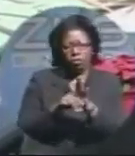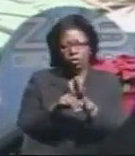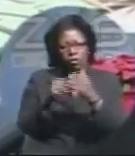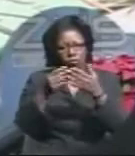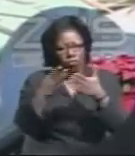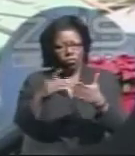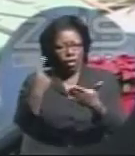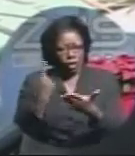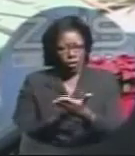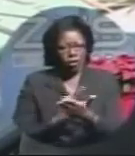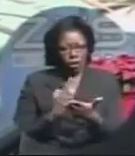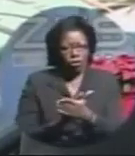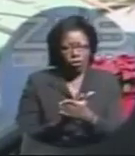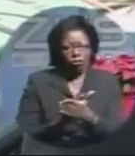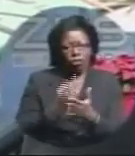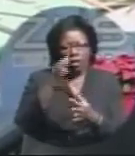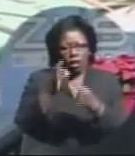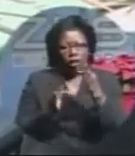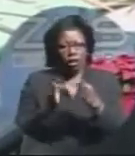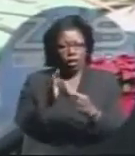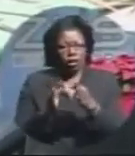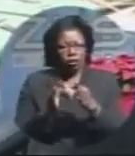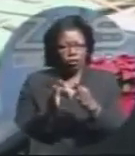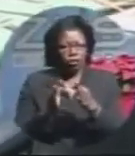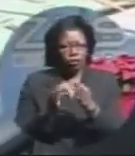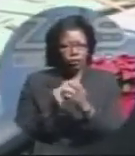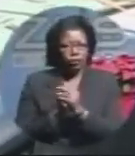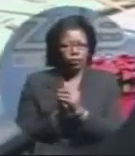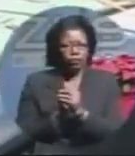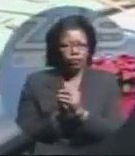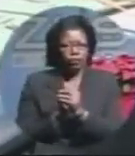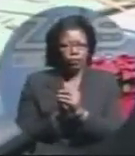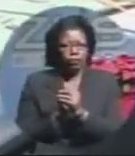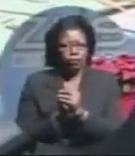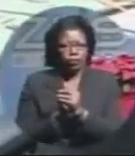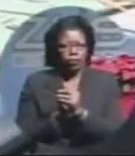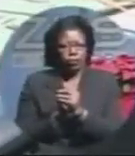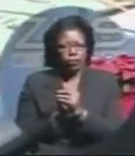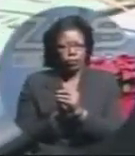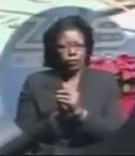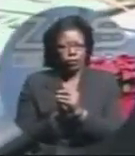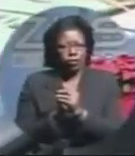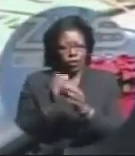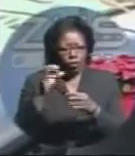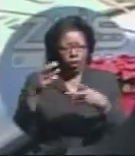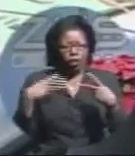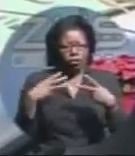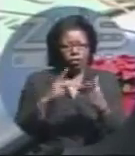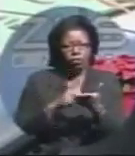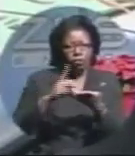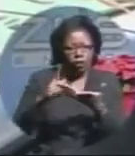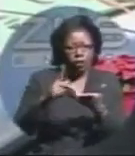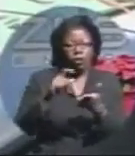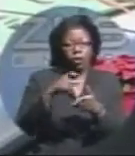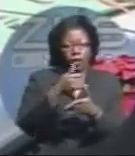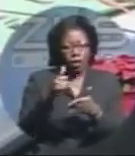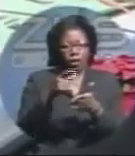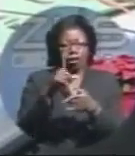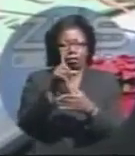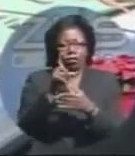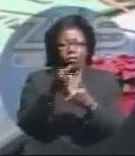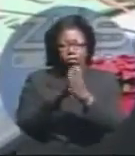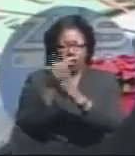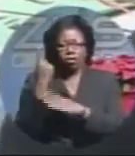over whether or not we are obliged to pay what they have requested because there have been